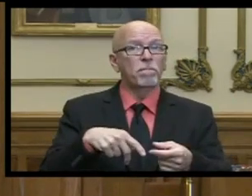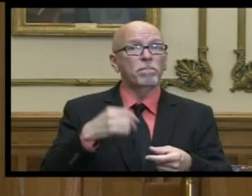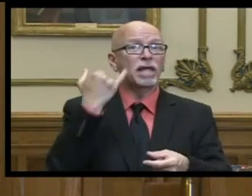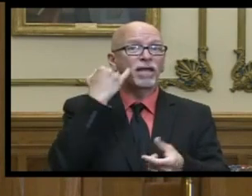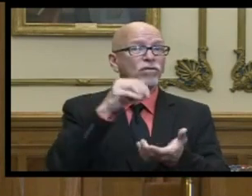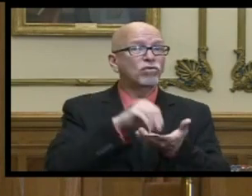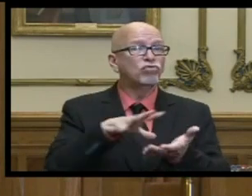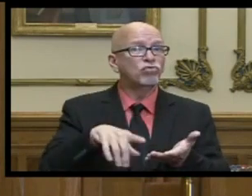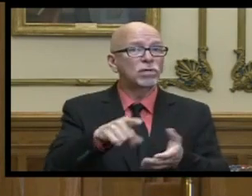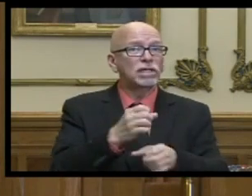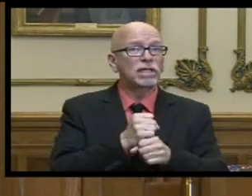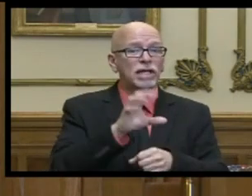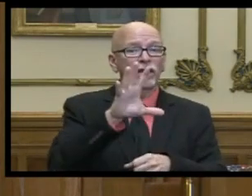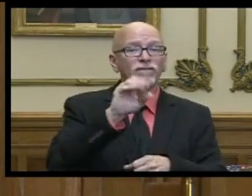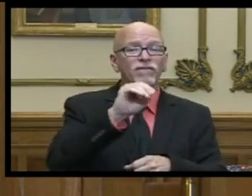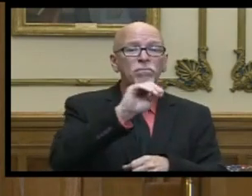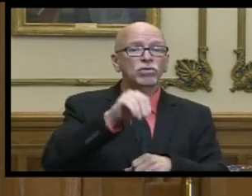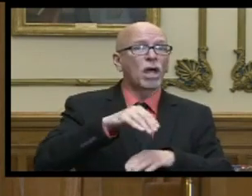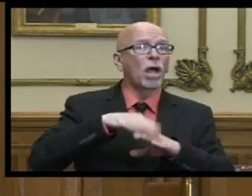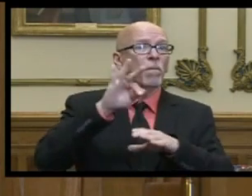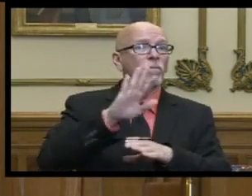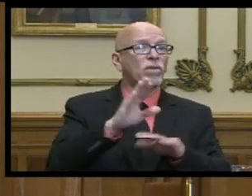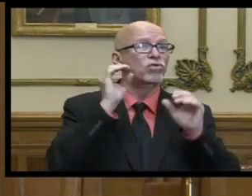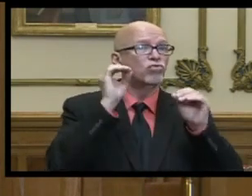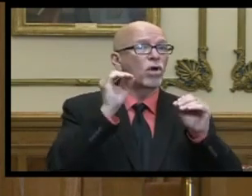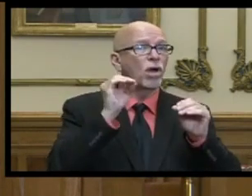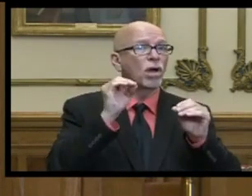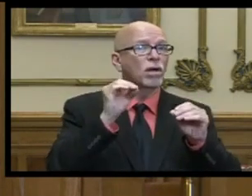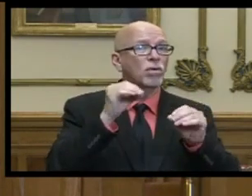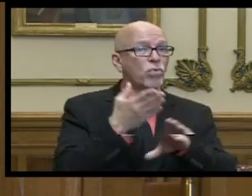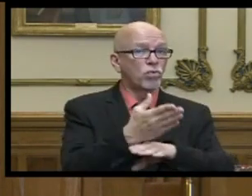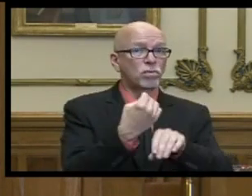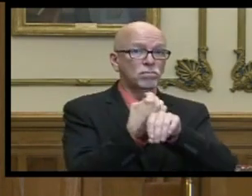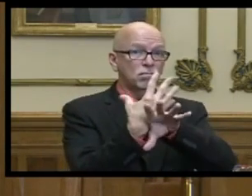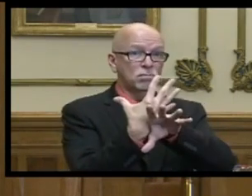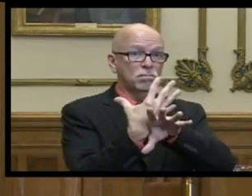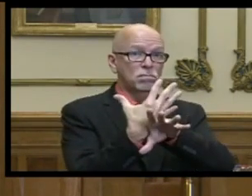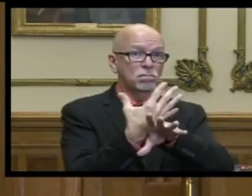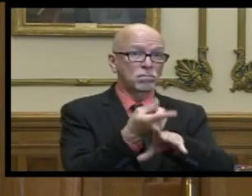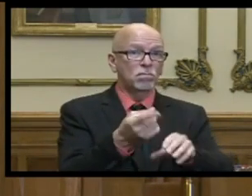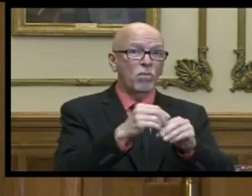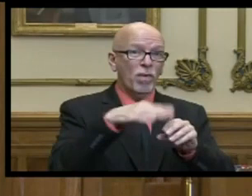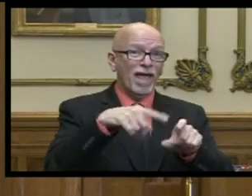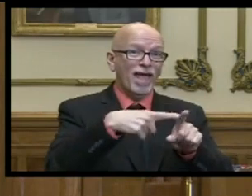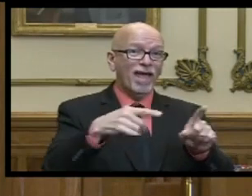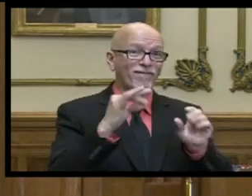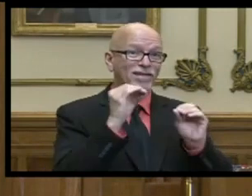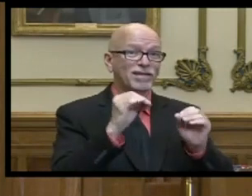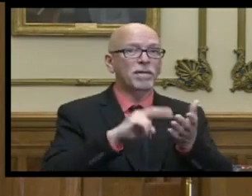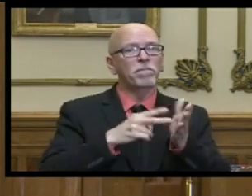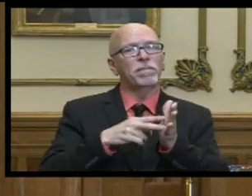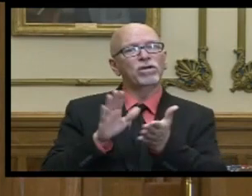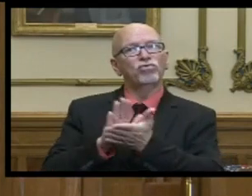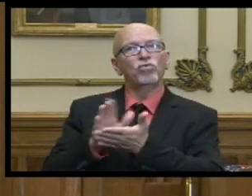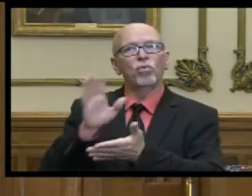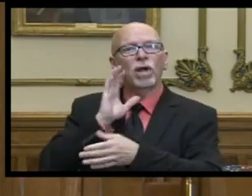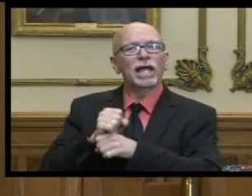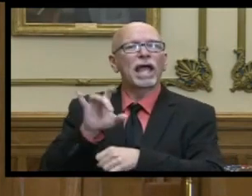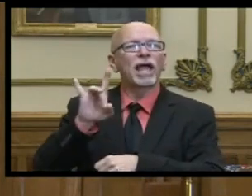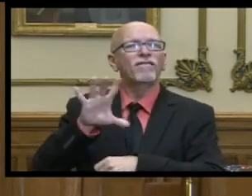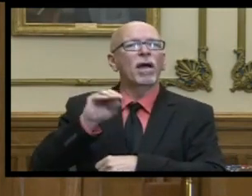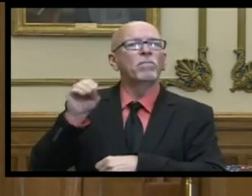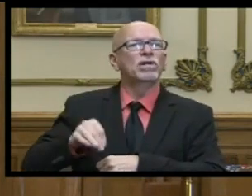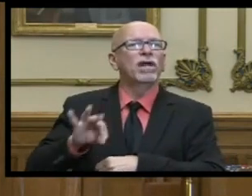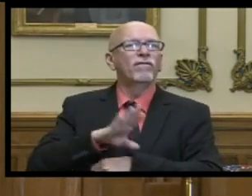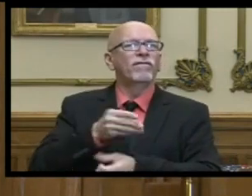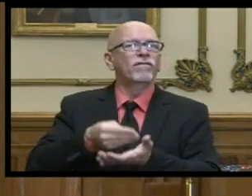if a student receives 50 percent or more of their instruction virtually then the school corporation only receives 85 percent of the